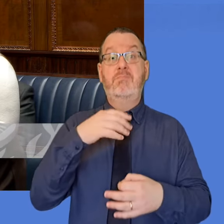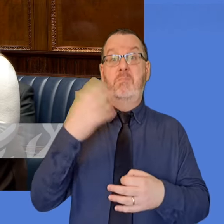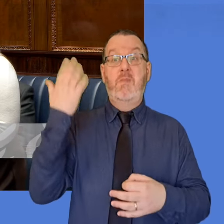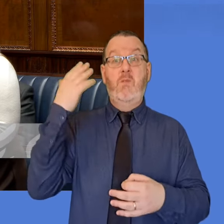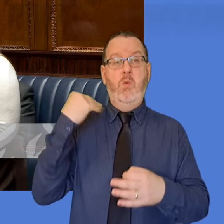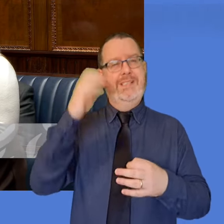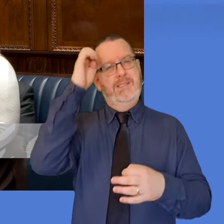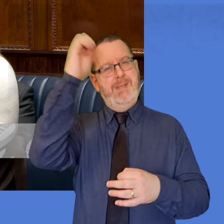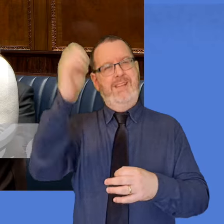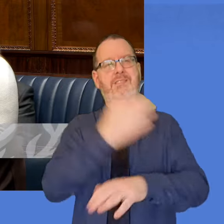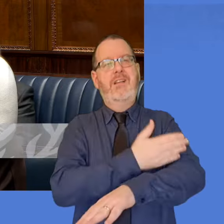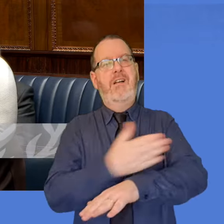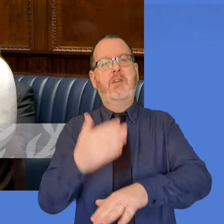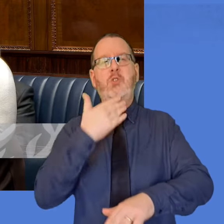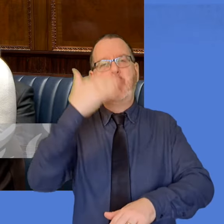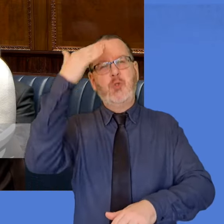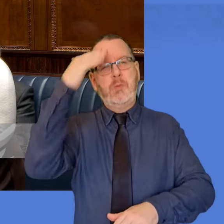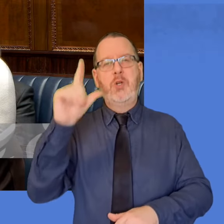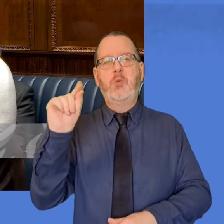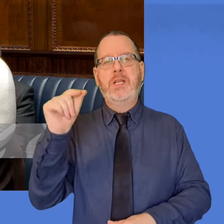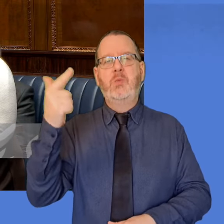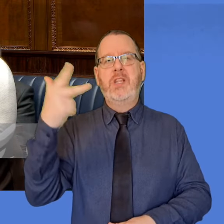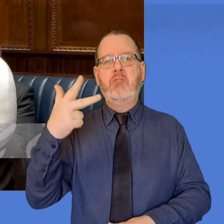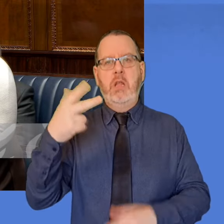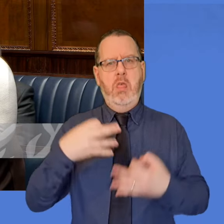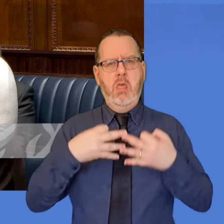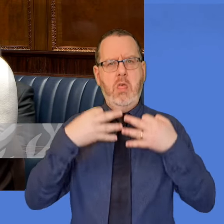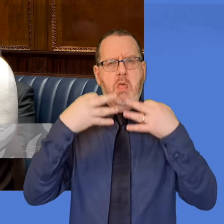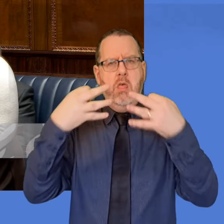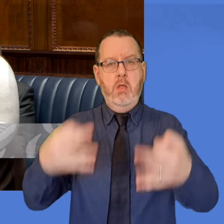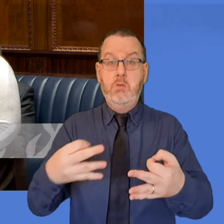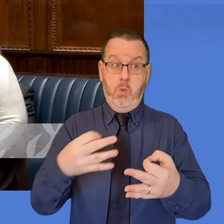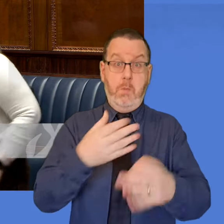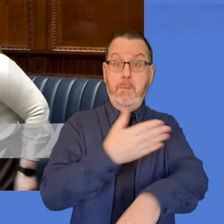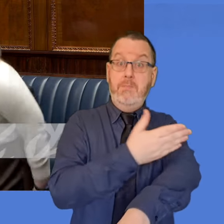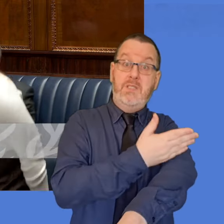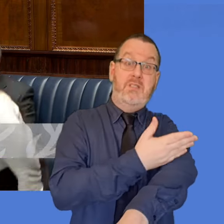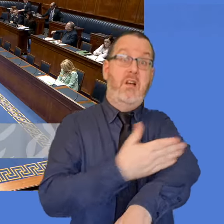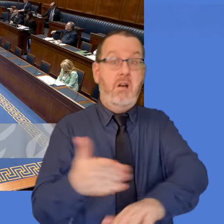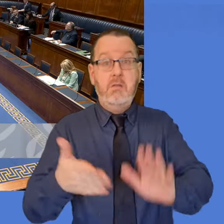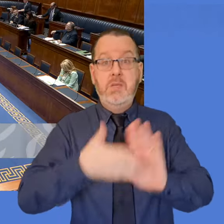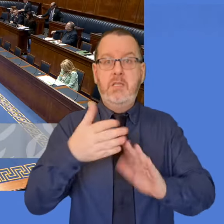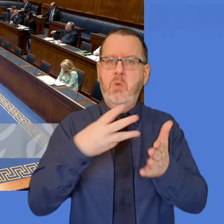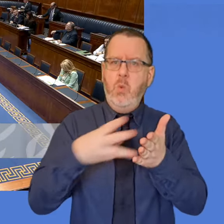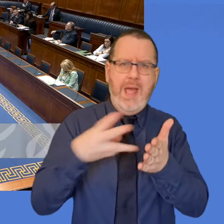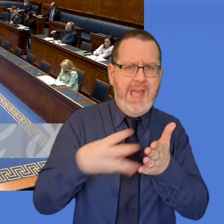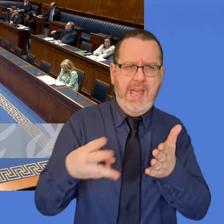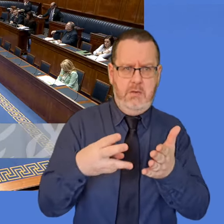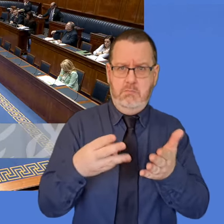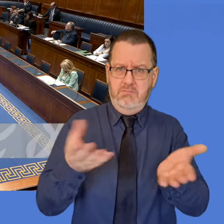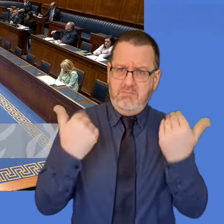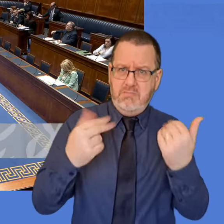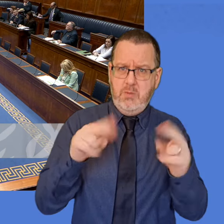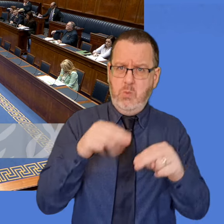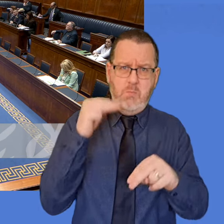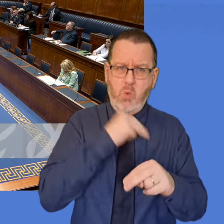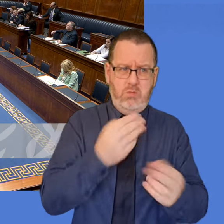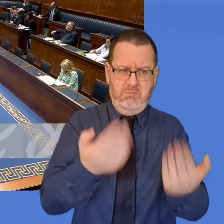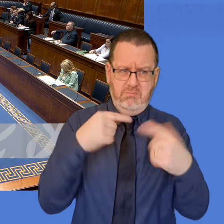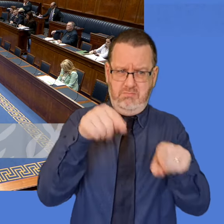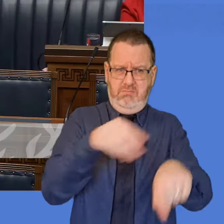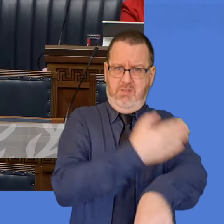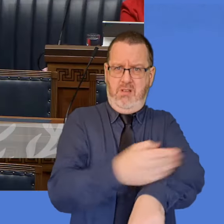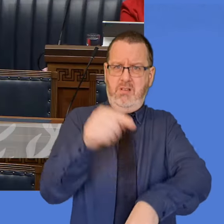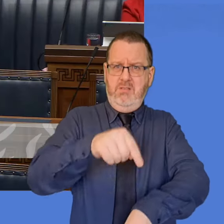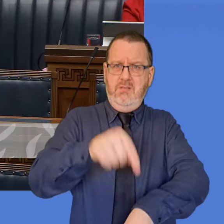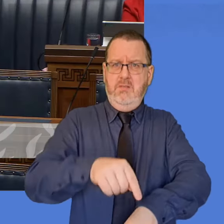When can we expect building to take place and can you give the people of Bangor hope that you'll prioritise this? Minister. Well, Mr Speaker,